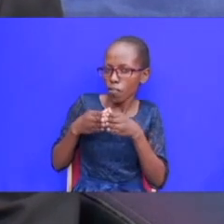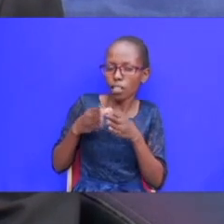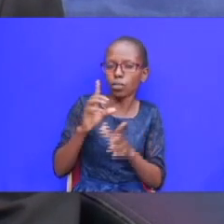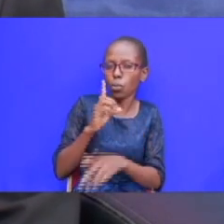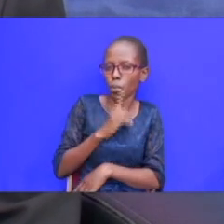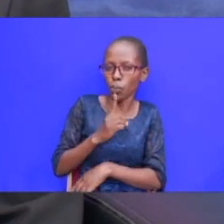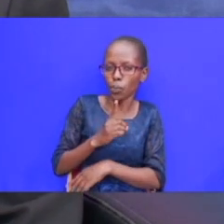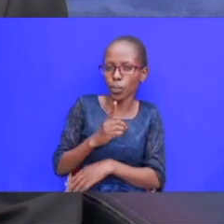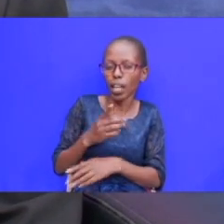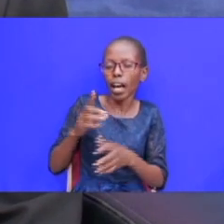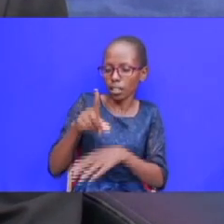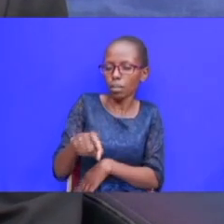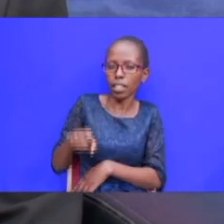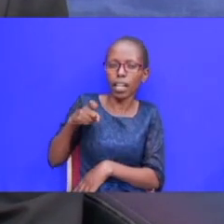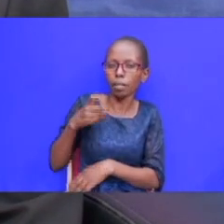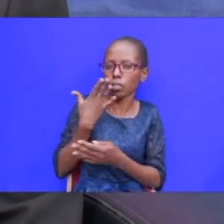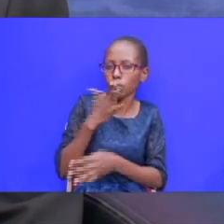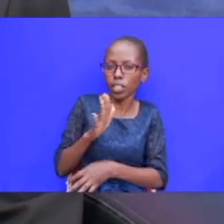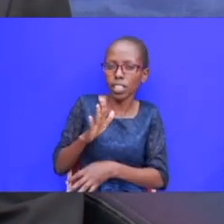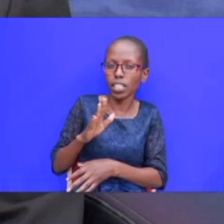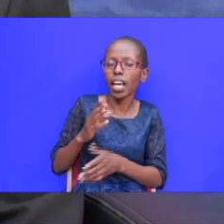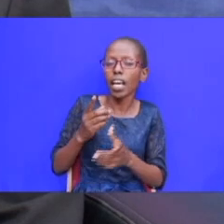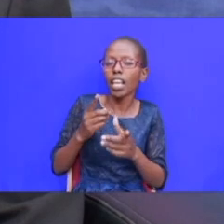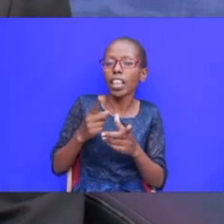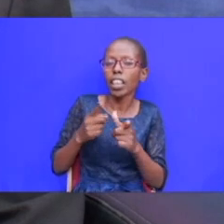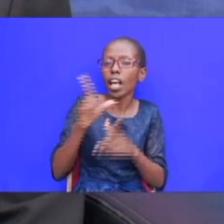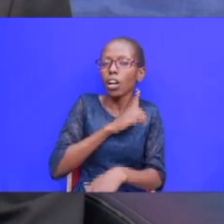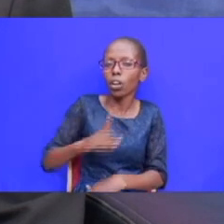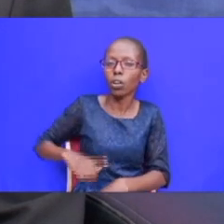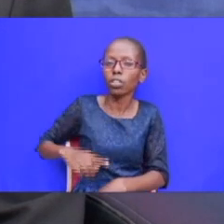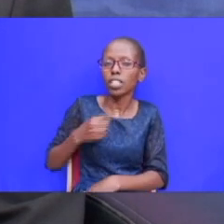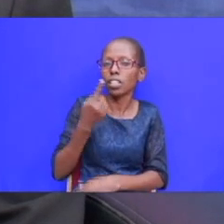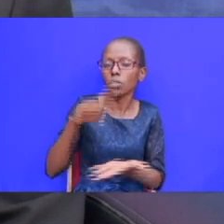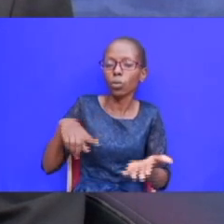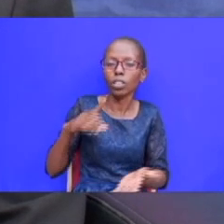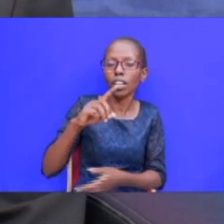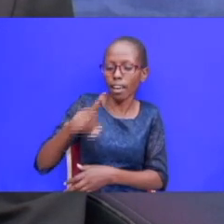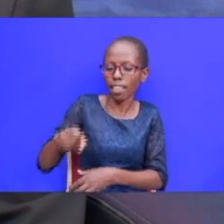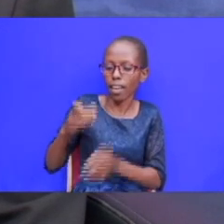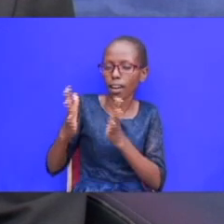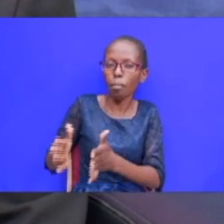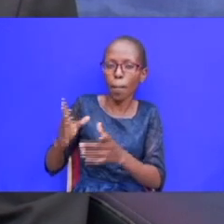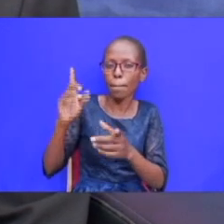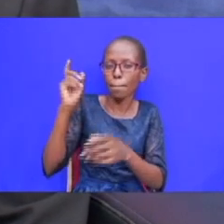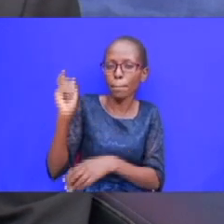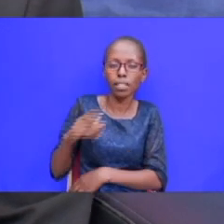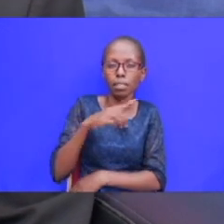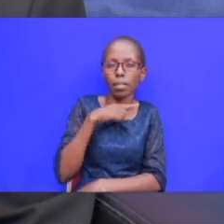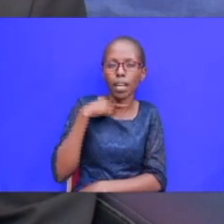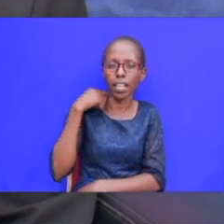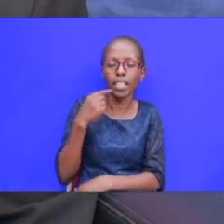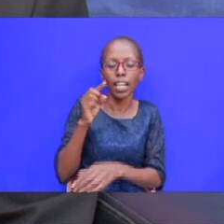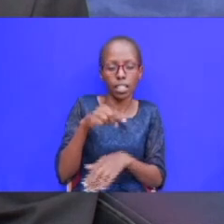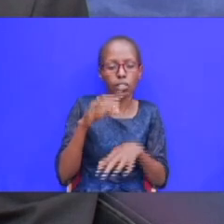and what does the law say the rapper has to be killed killed and i think this was being taught in the house